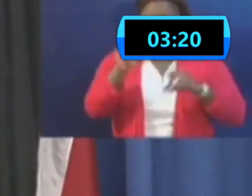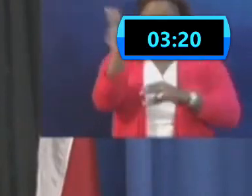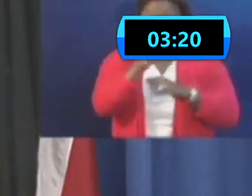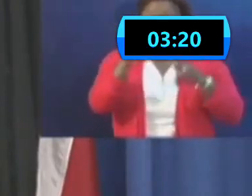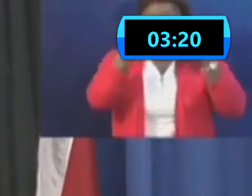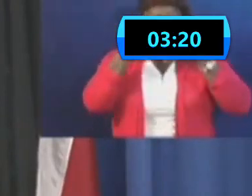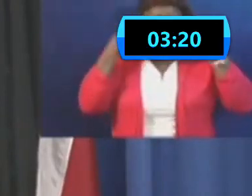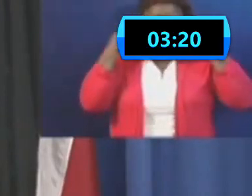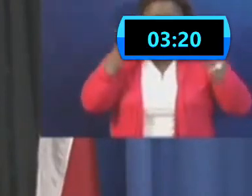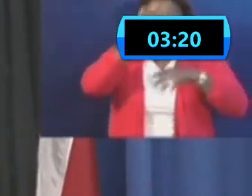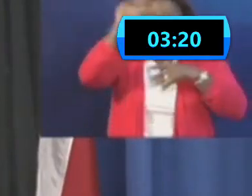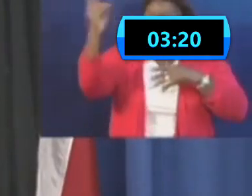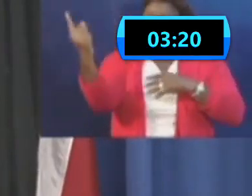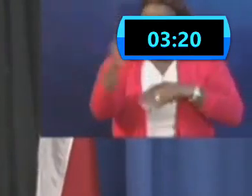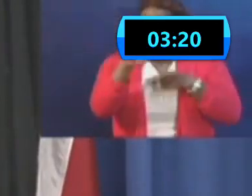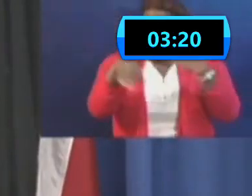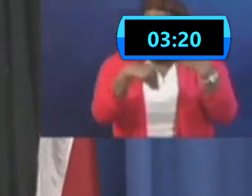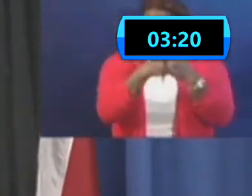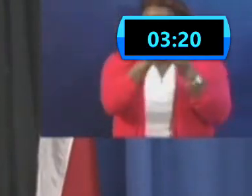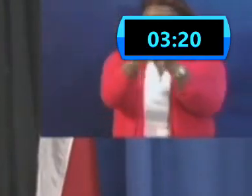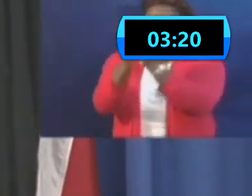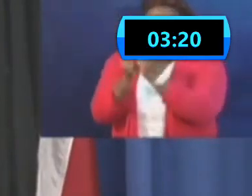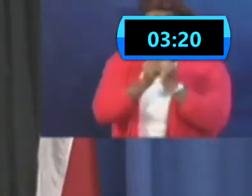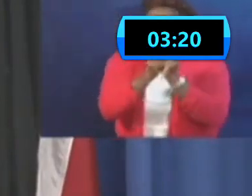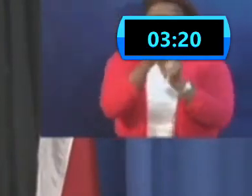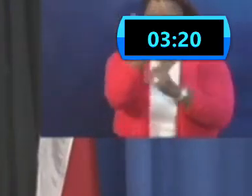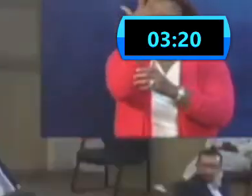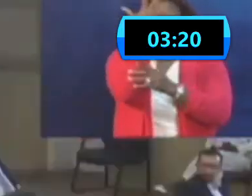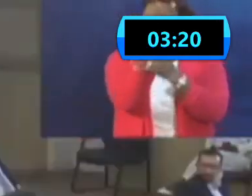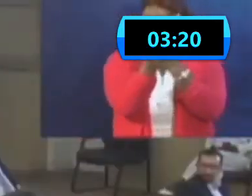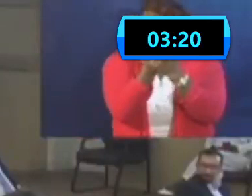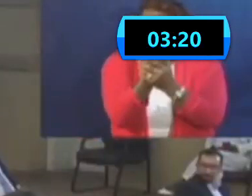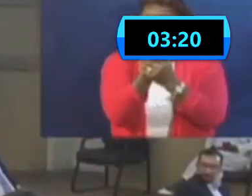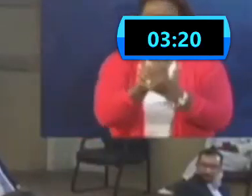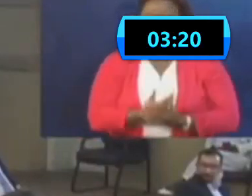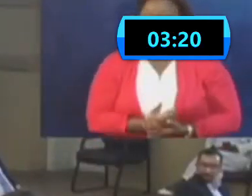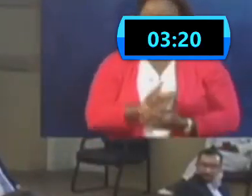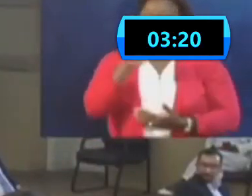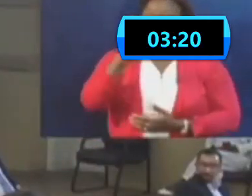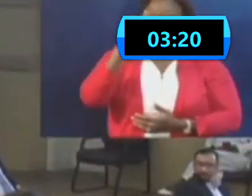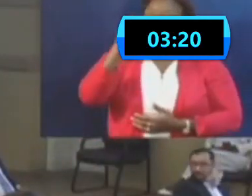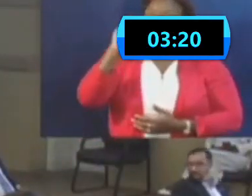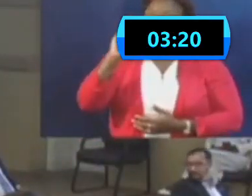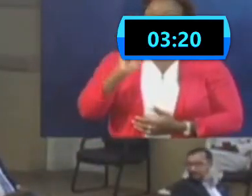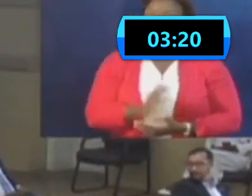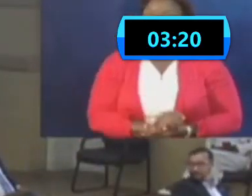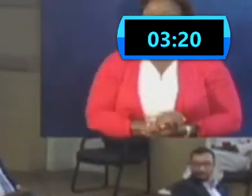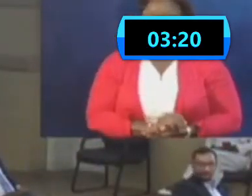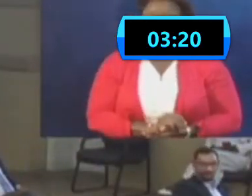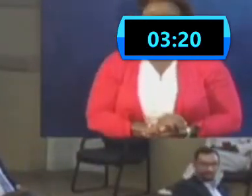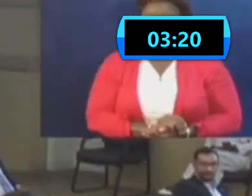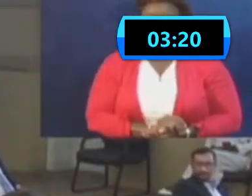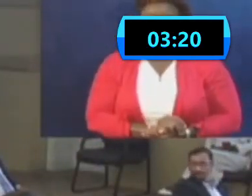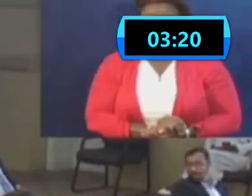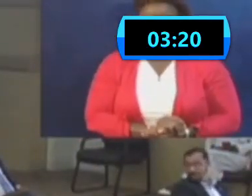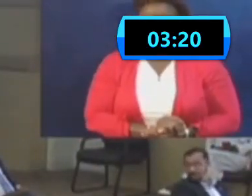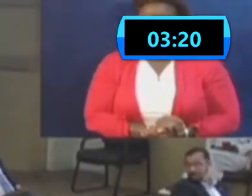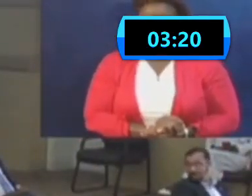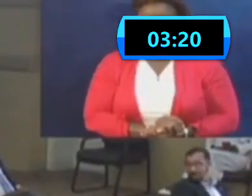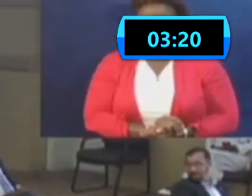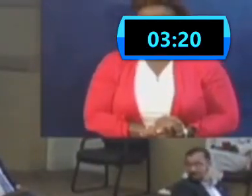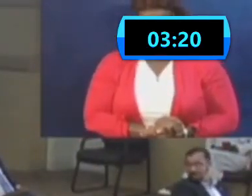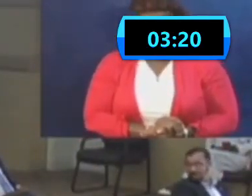to do all of them together in order to control this virus. This is Sia Mogatay, Crystal Wilson, TTT Limited. My question is